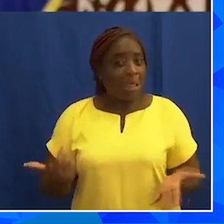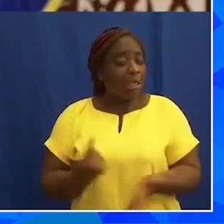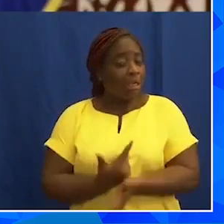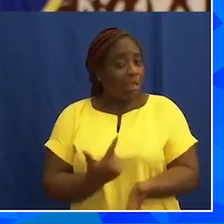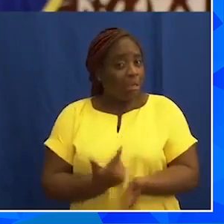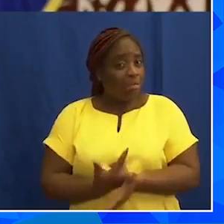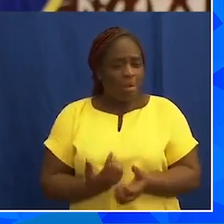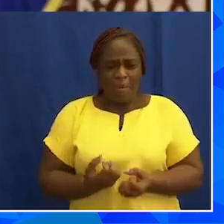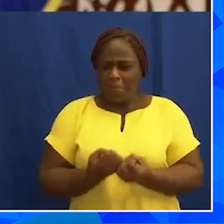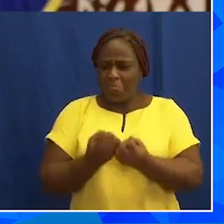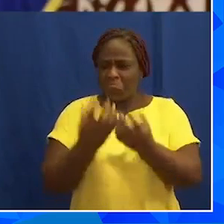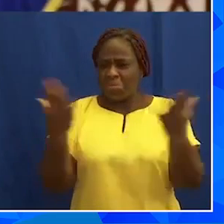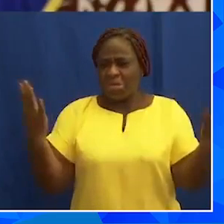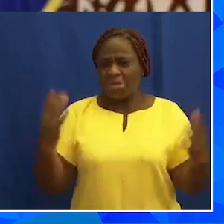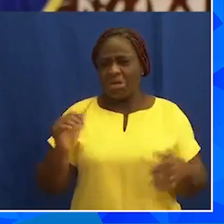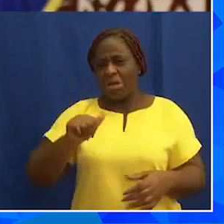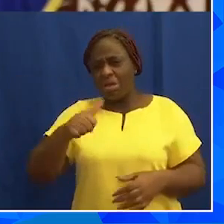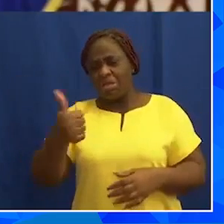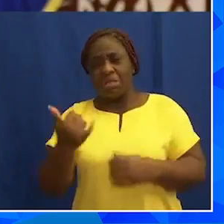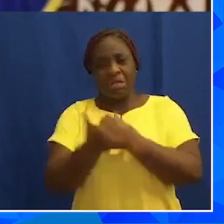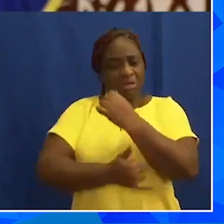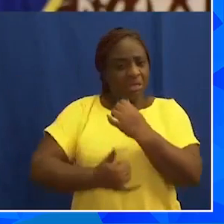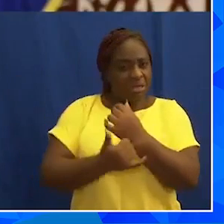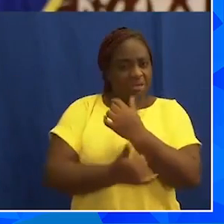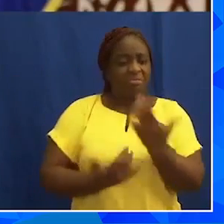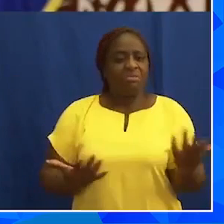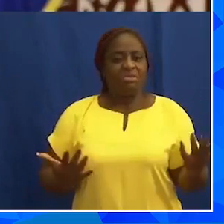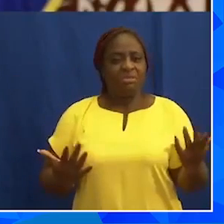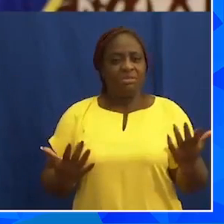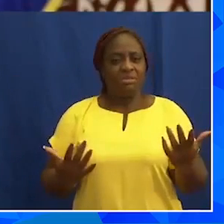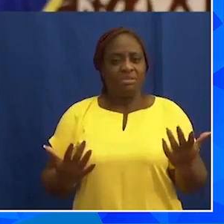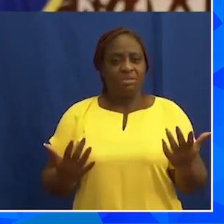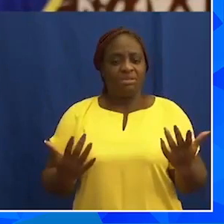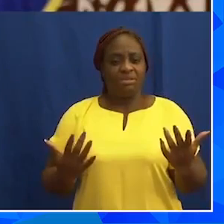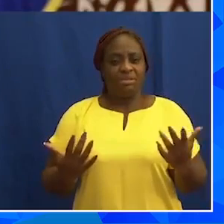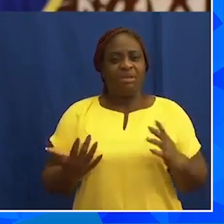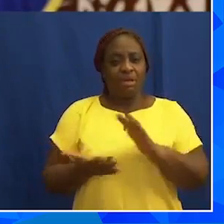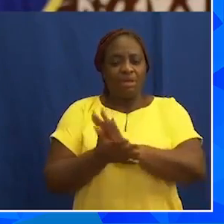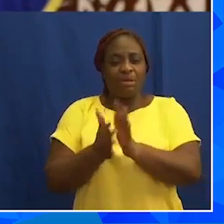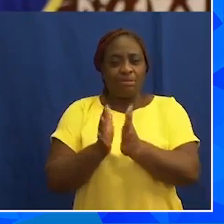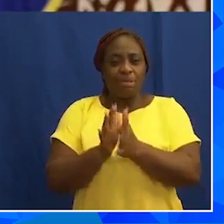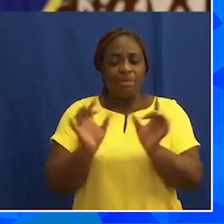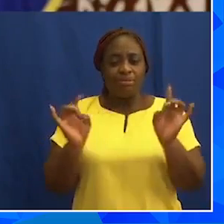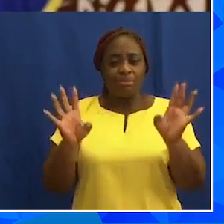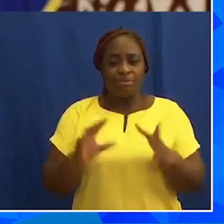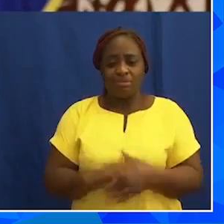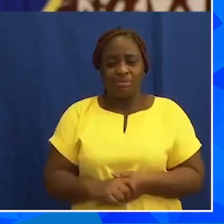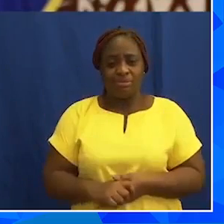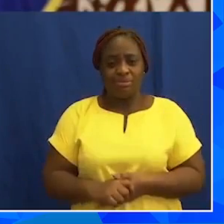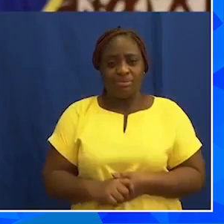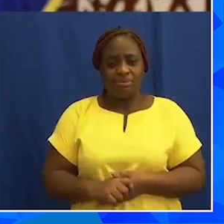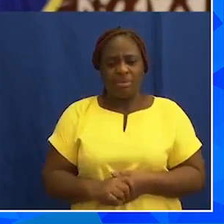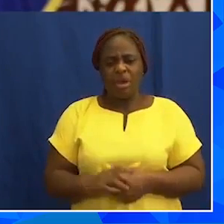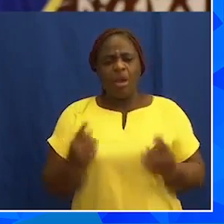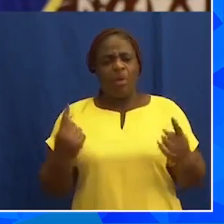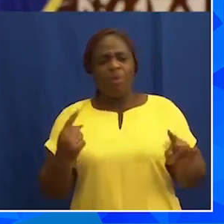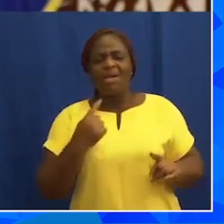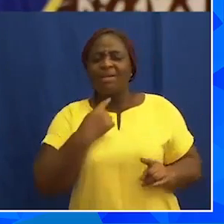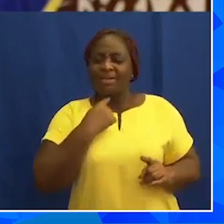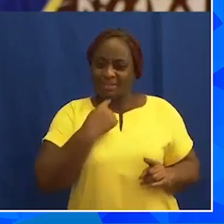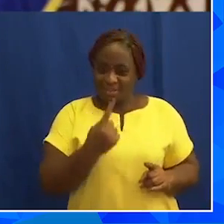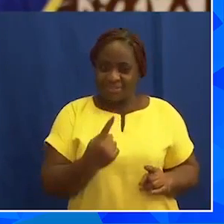like many, many others around the globe, was thrown into turmoil. When I said,